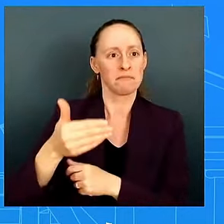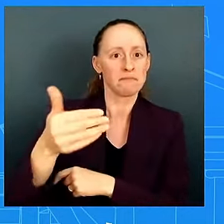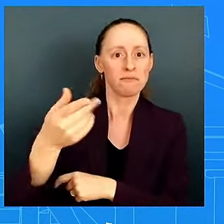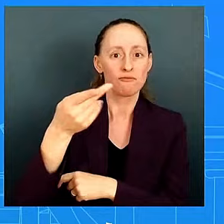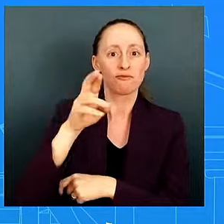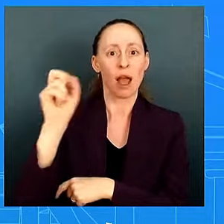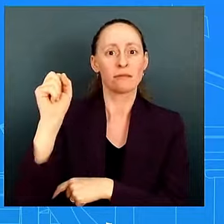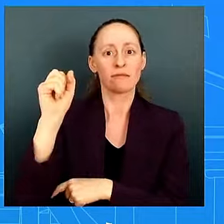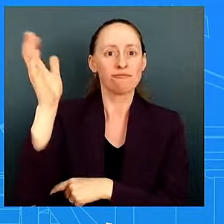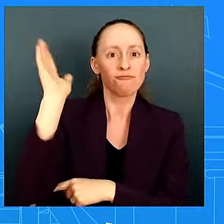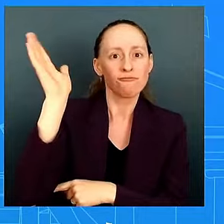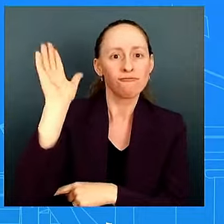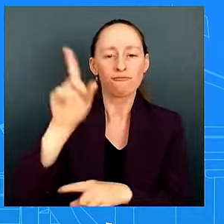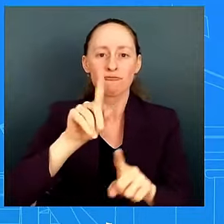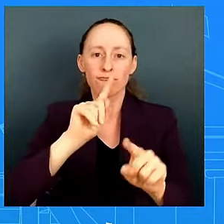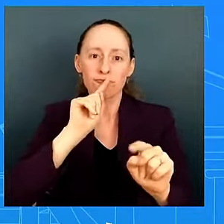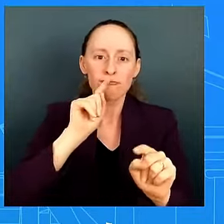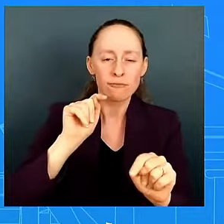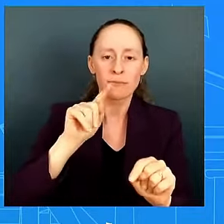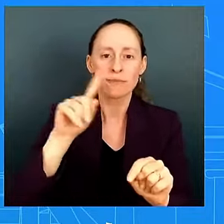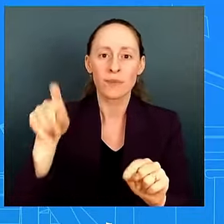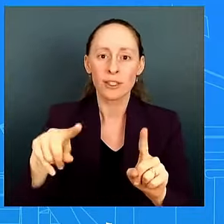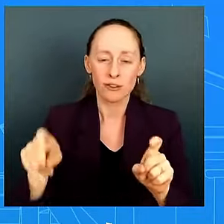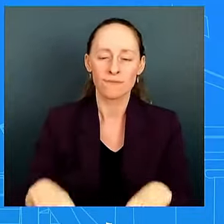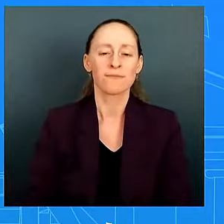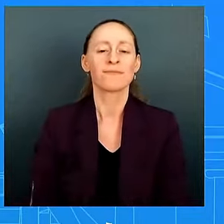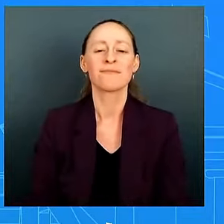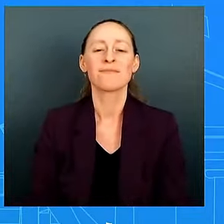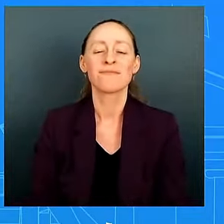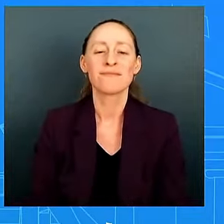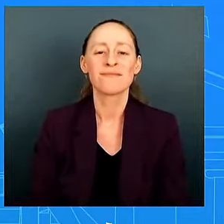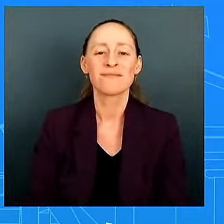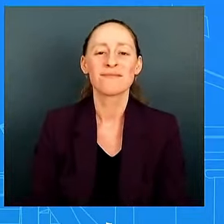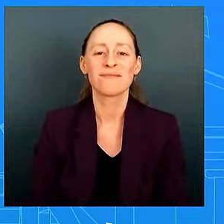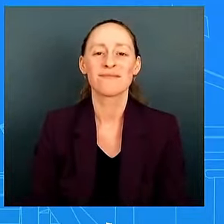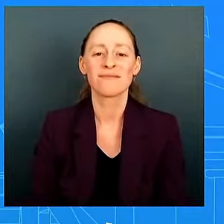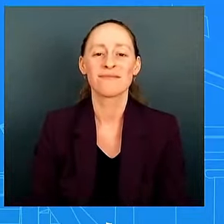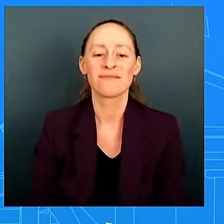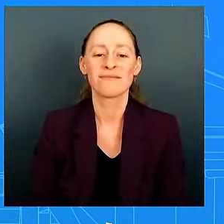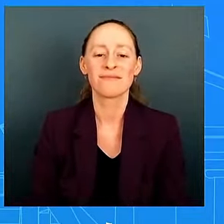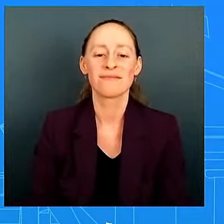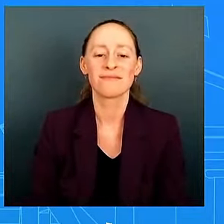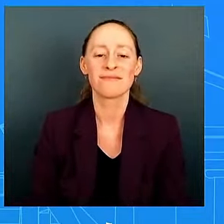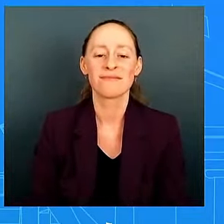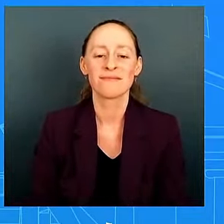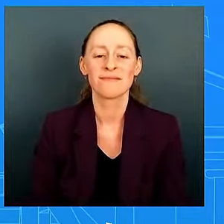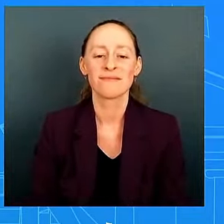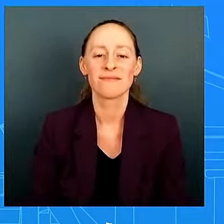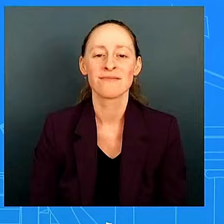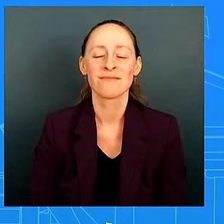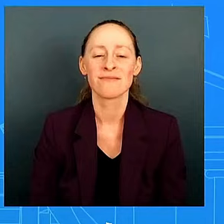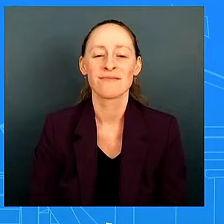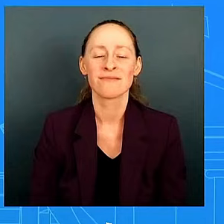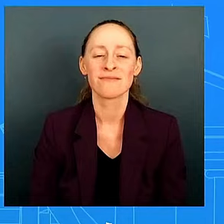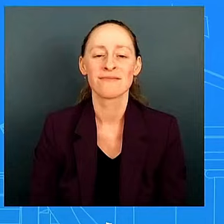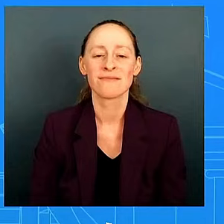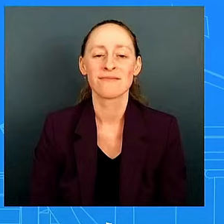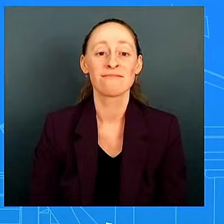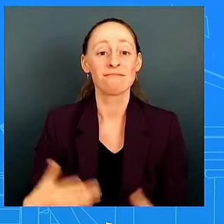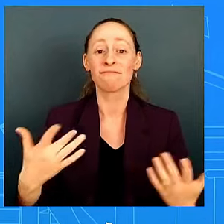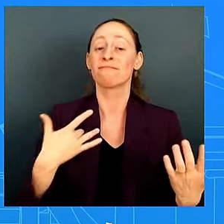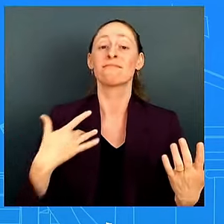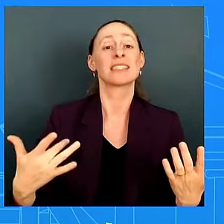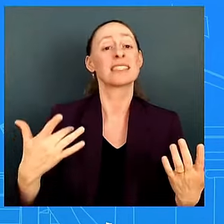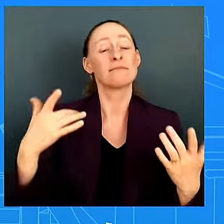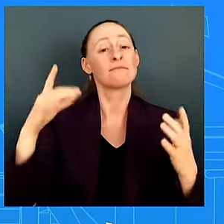i believe and i know you